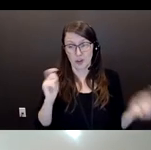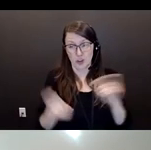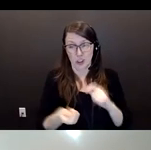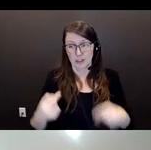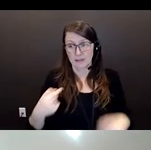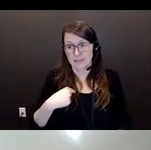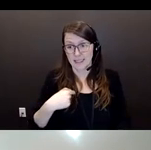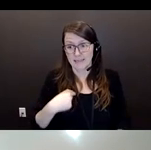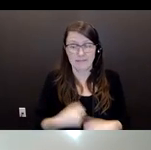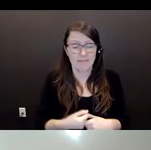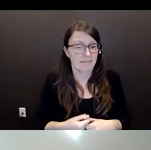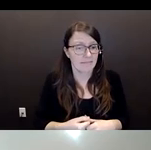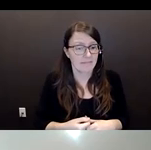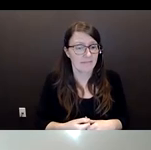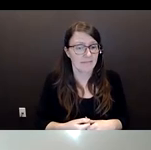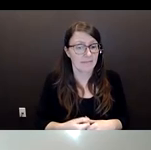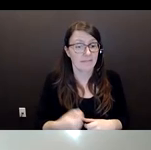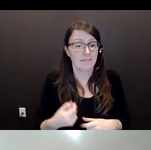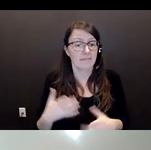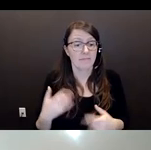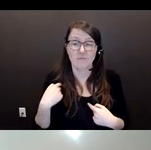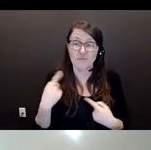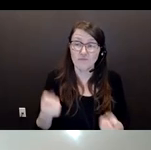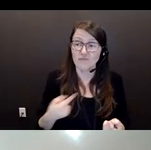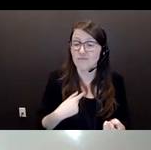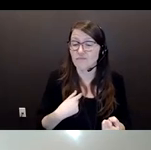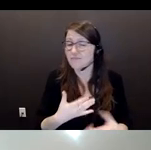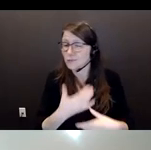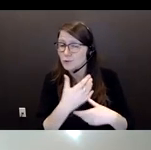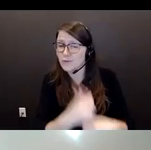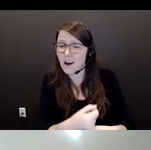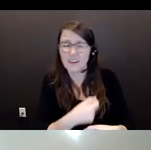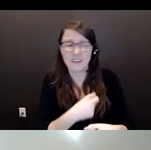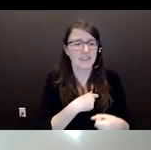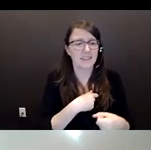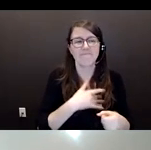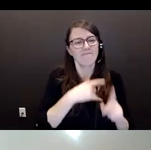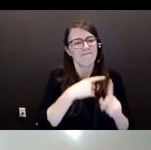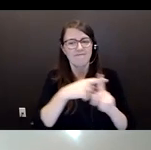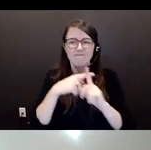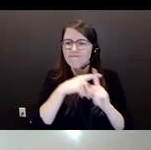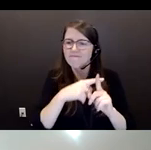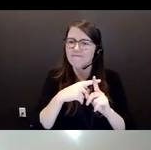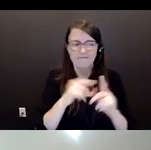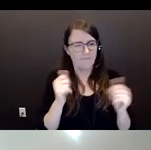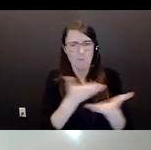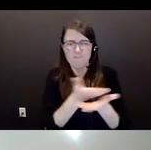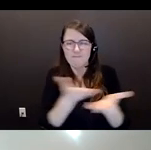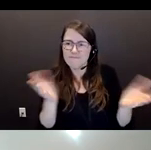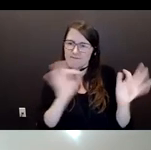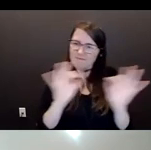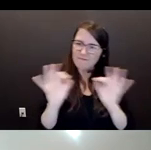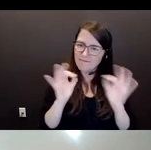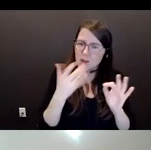always really a person, but now I really look around and check into things. I also have found